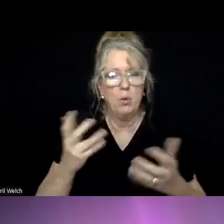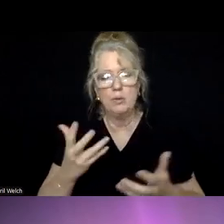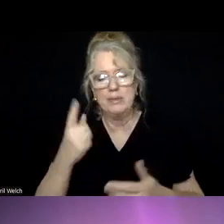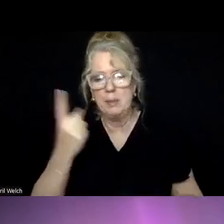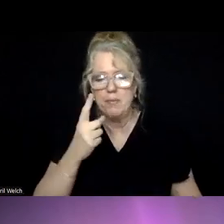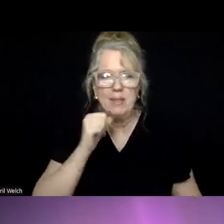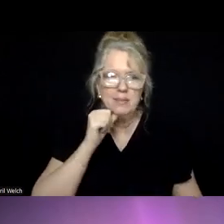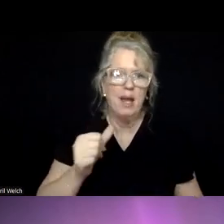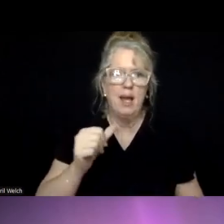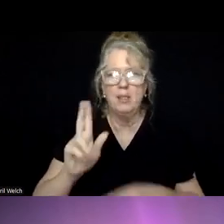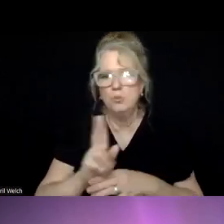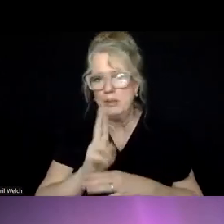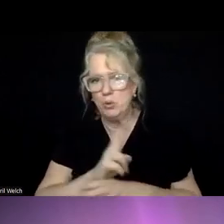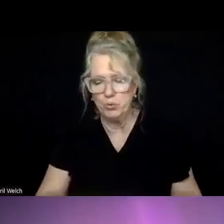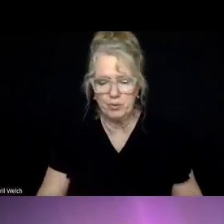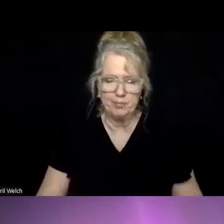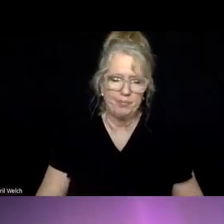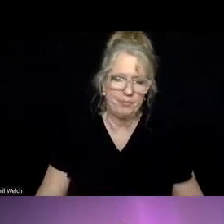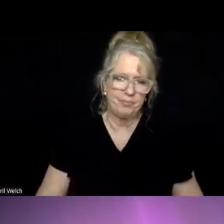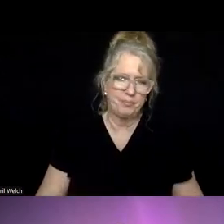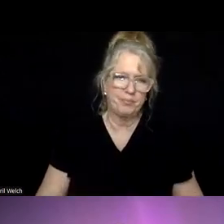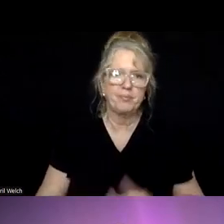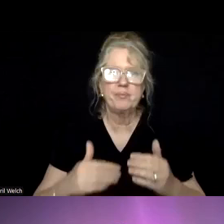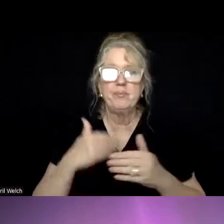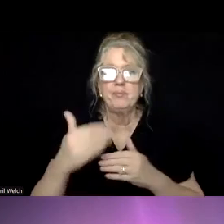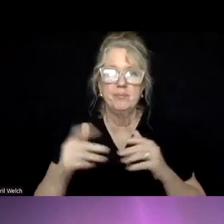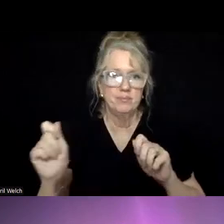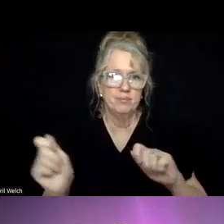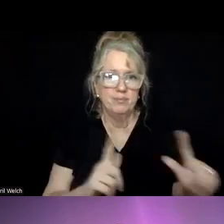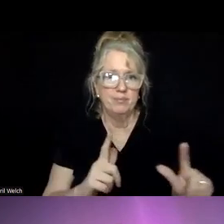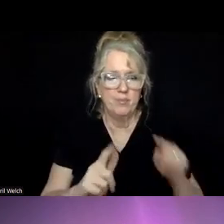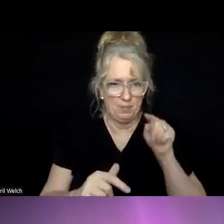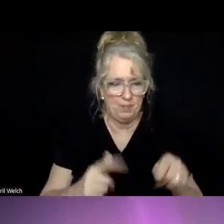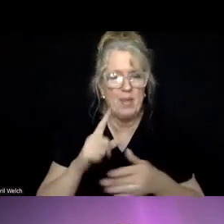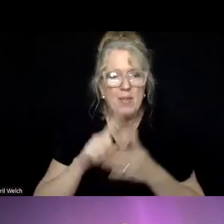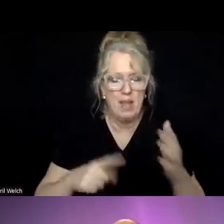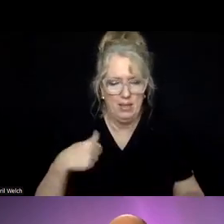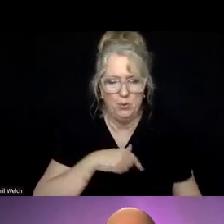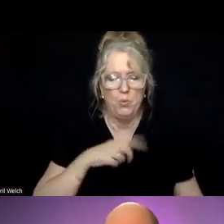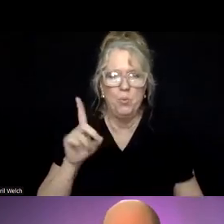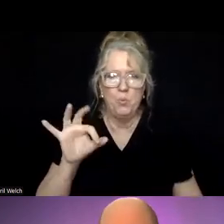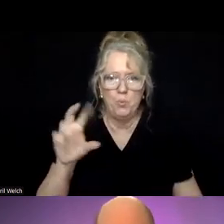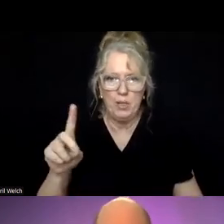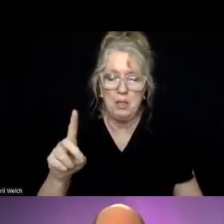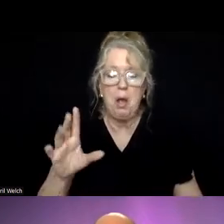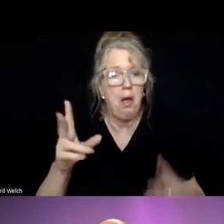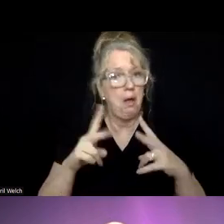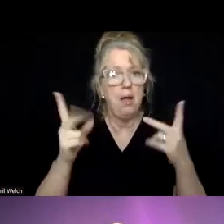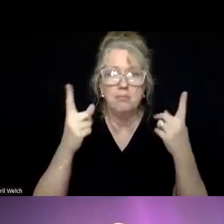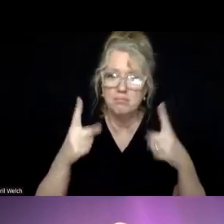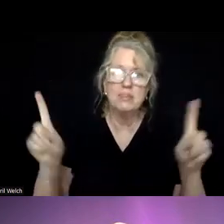being used. And so next slide. That's exactly what we did. And it was, and it was wildly successful,